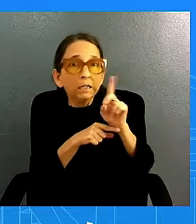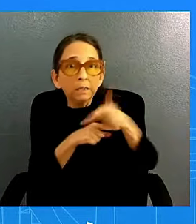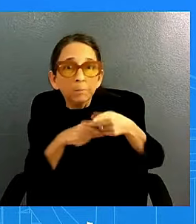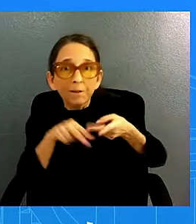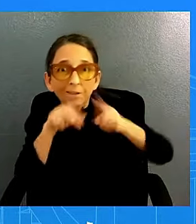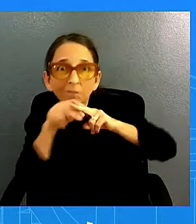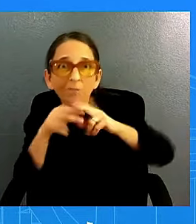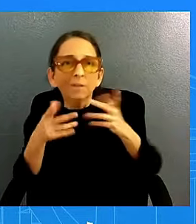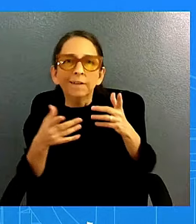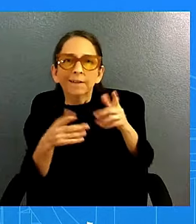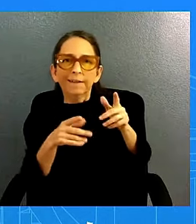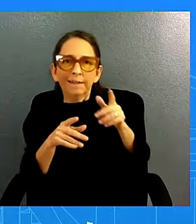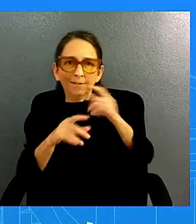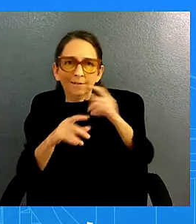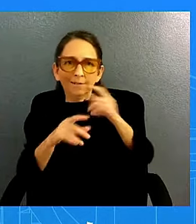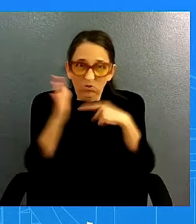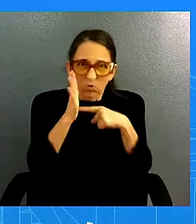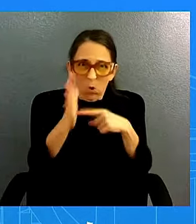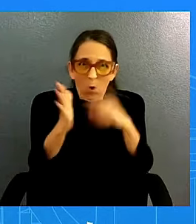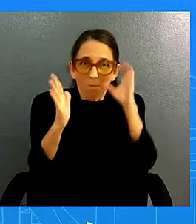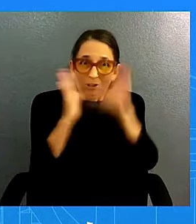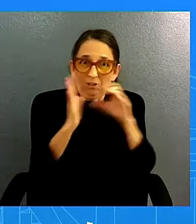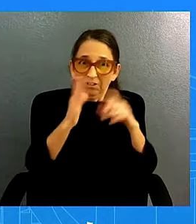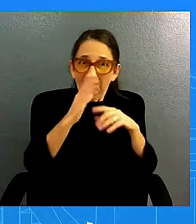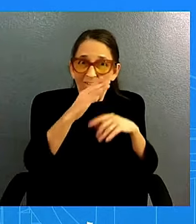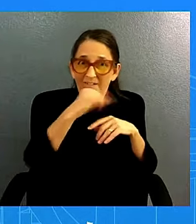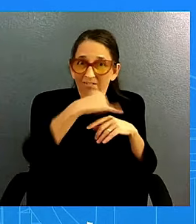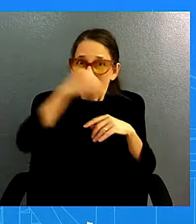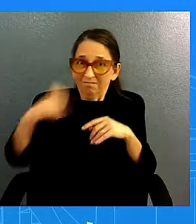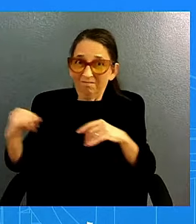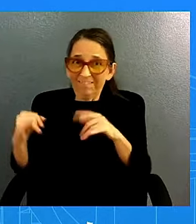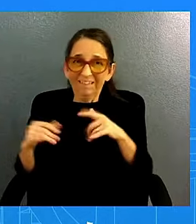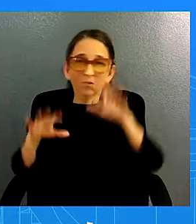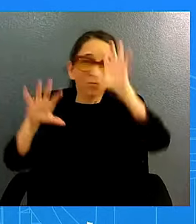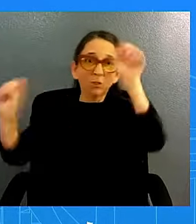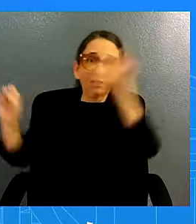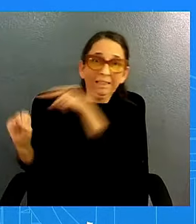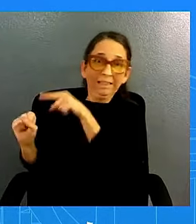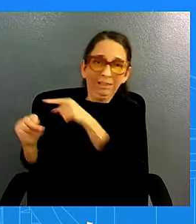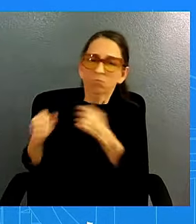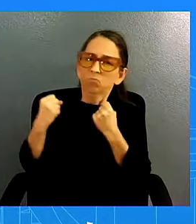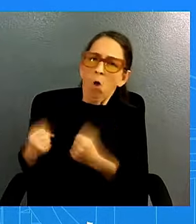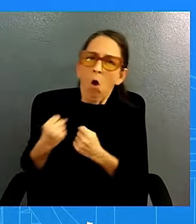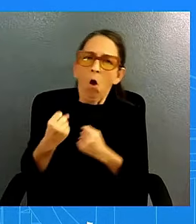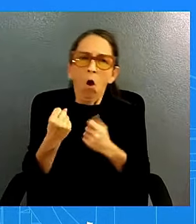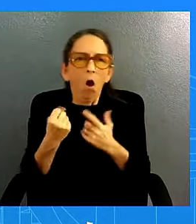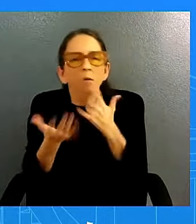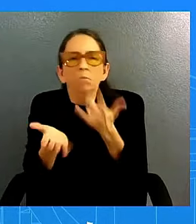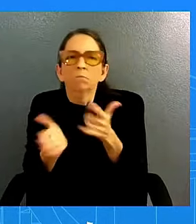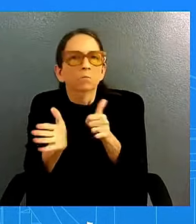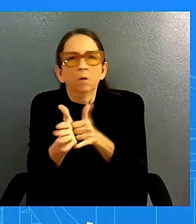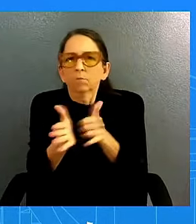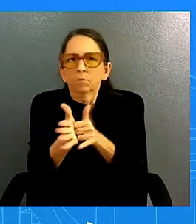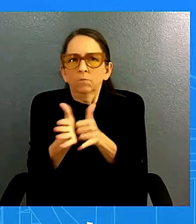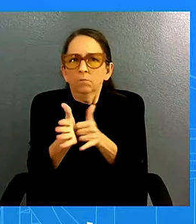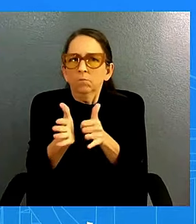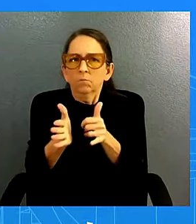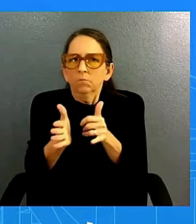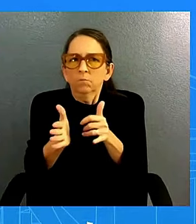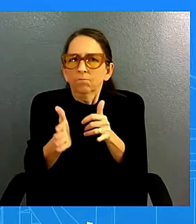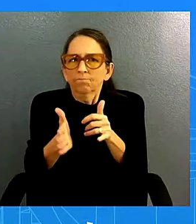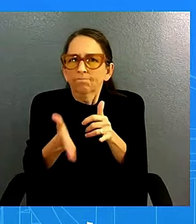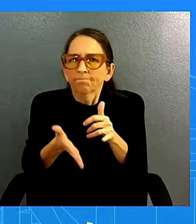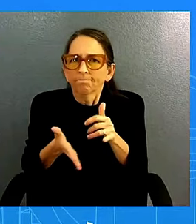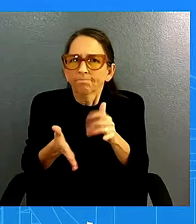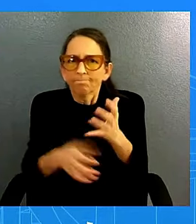and the president uh felt strongly that we were not going to achieve disinflation on the backs of working people we needed to get there